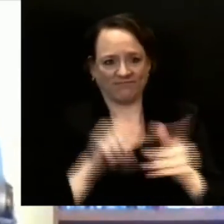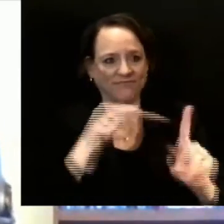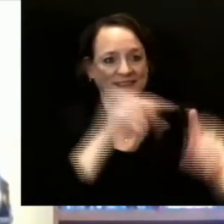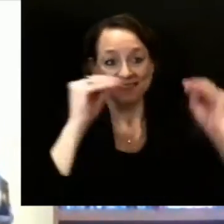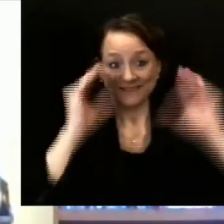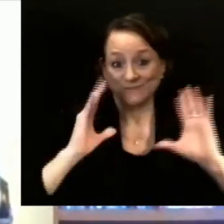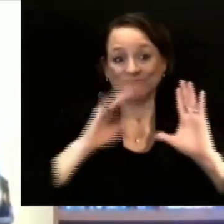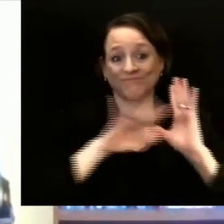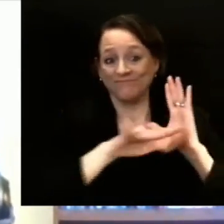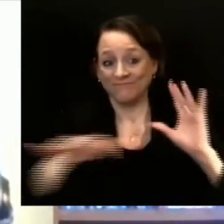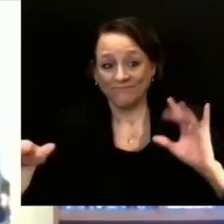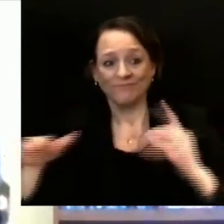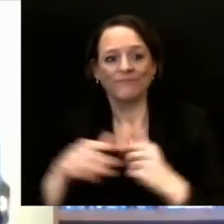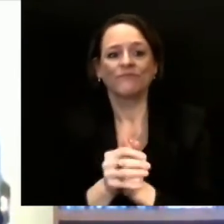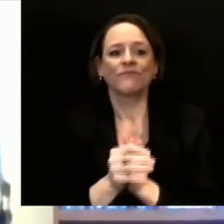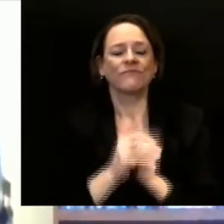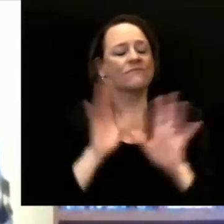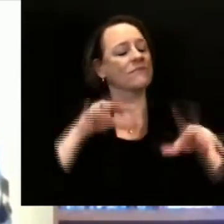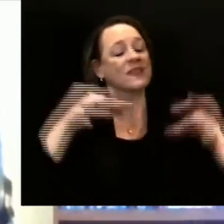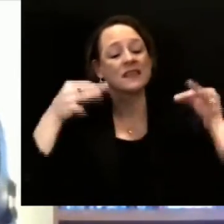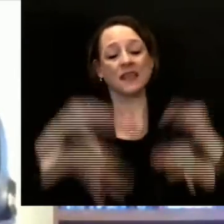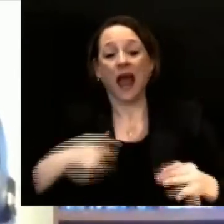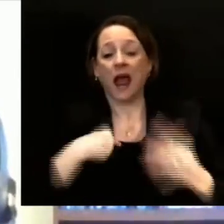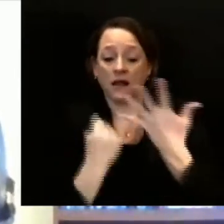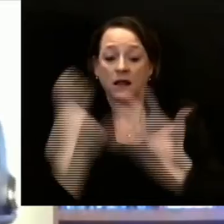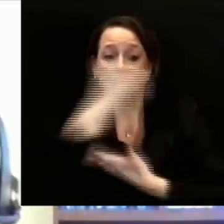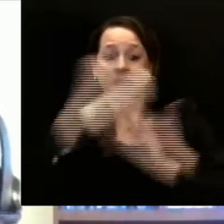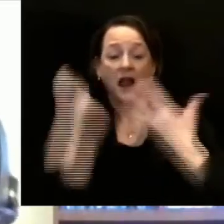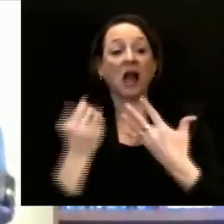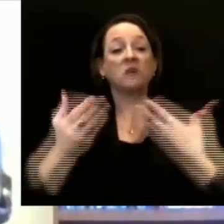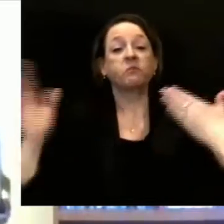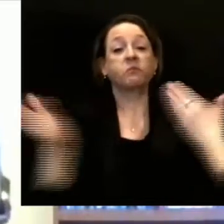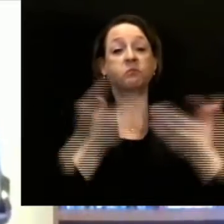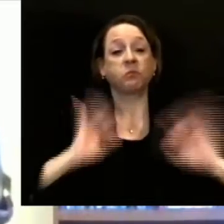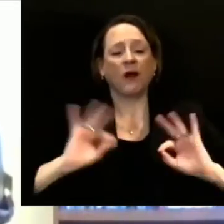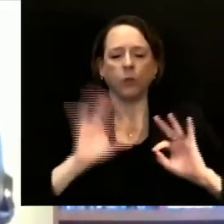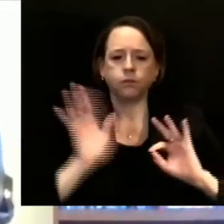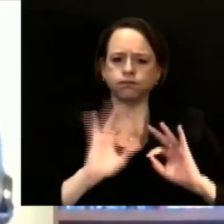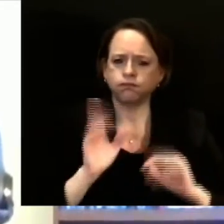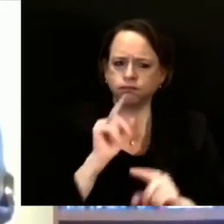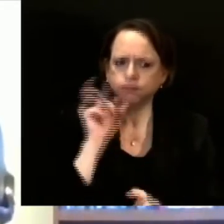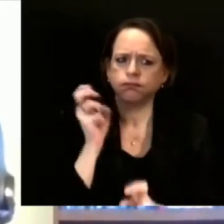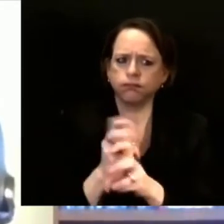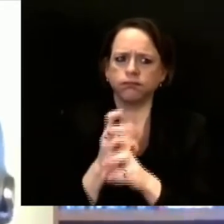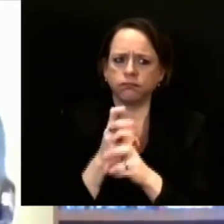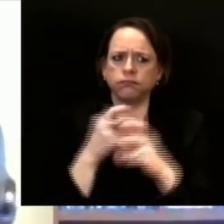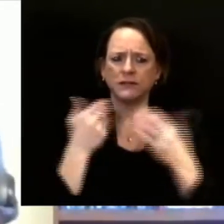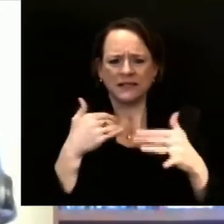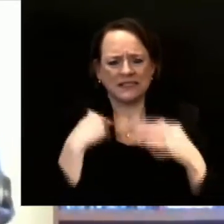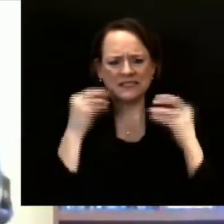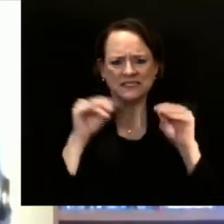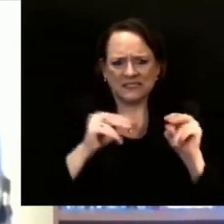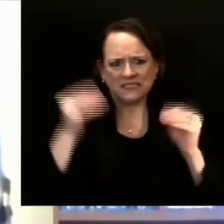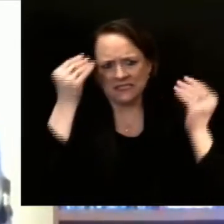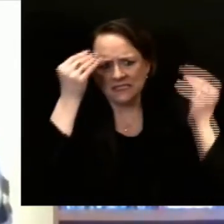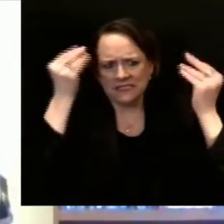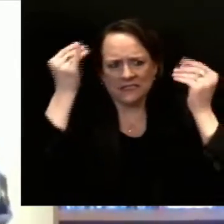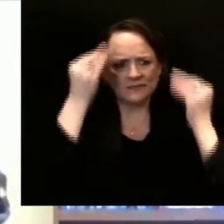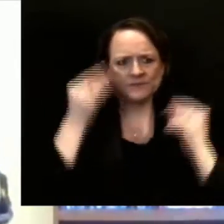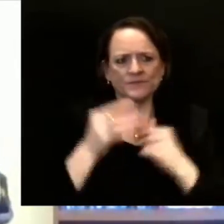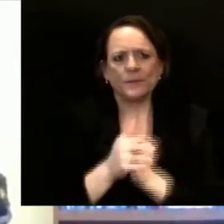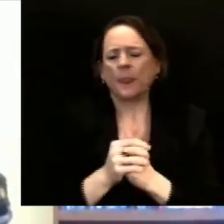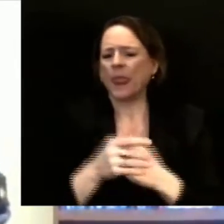COVID-19 is still very present in our state. Residents of Wisconsin are still getting infected